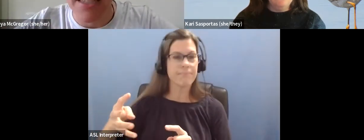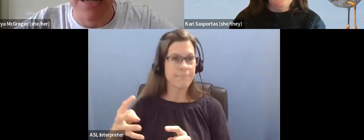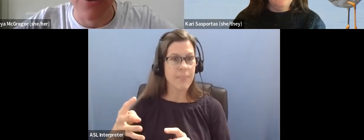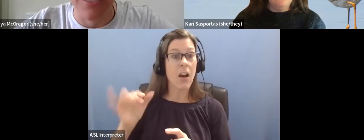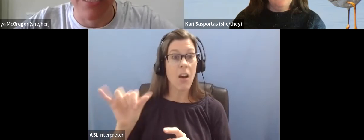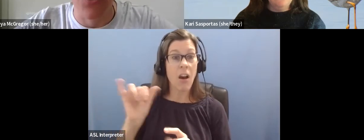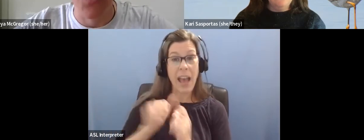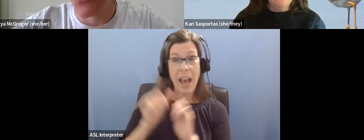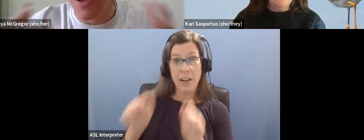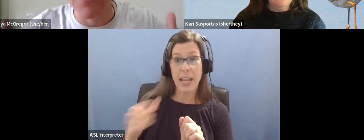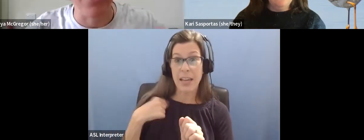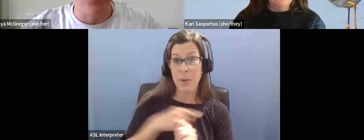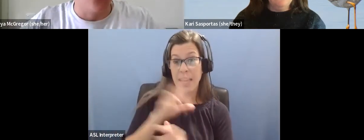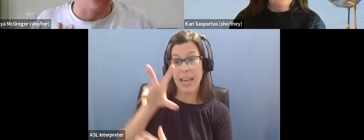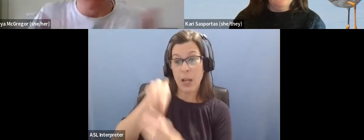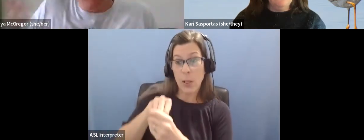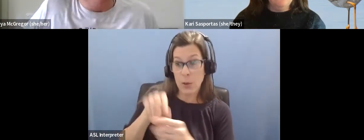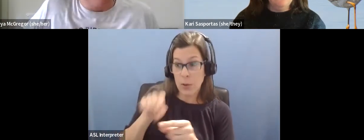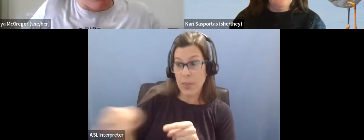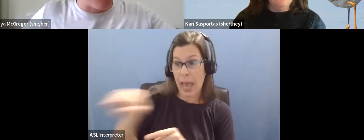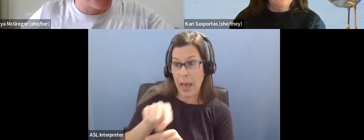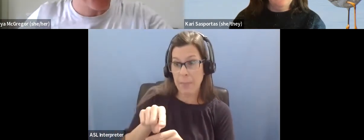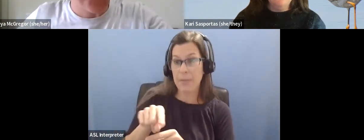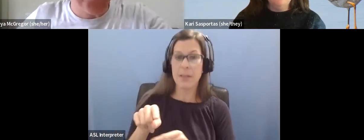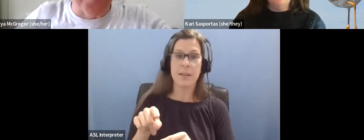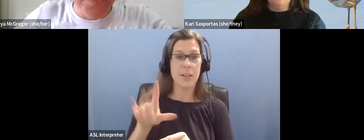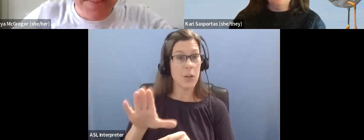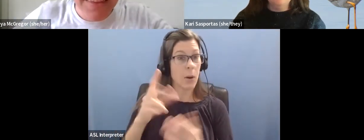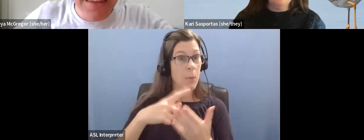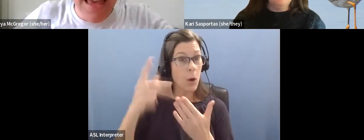experiences are included in your programming or in your everyday life.